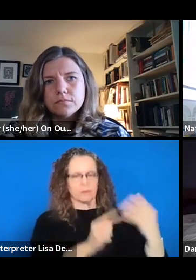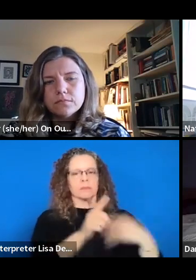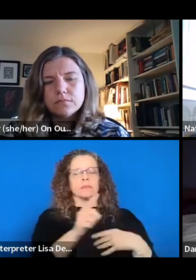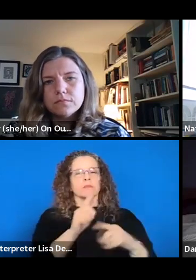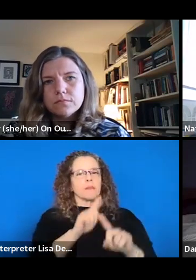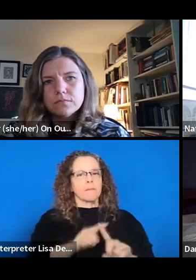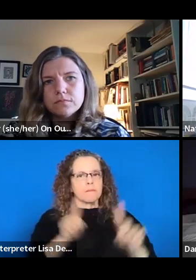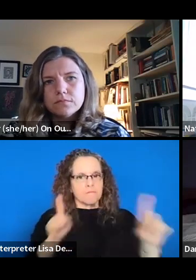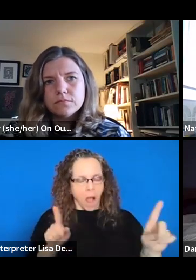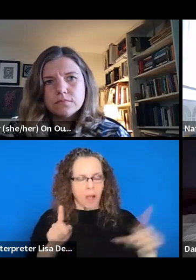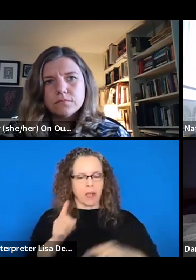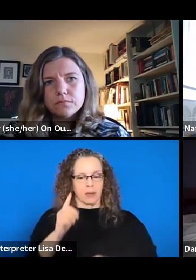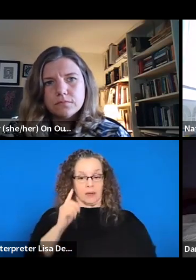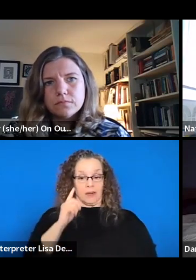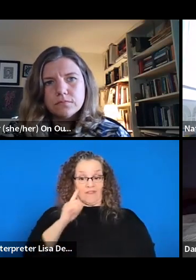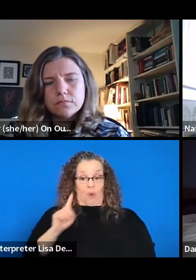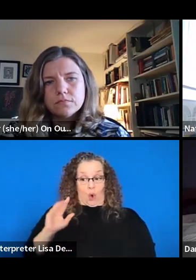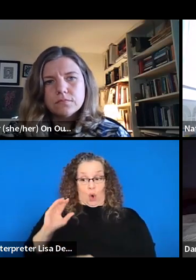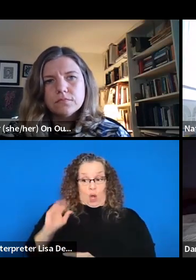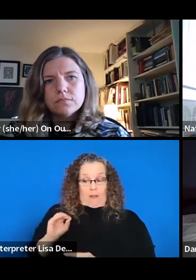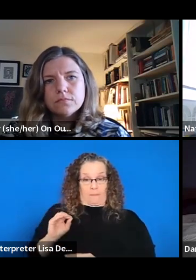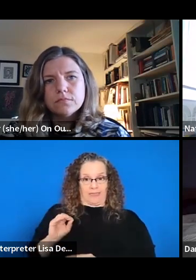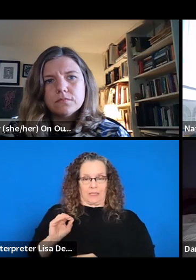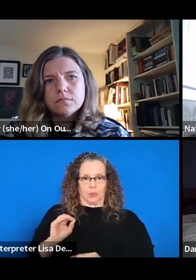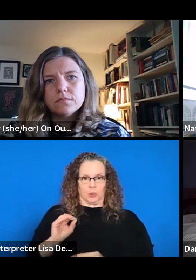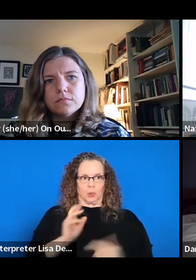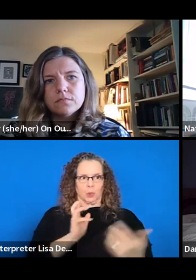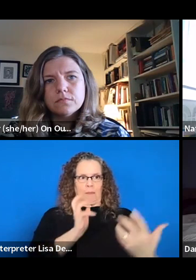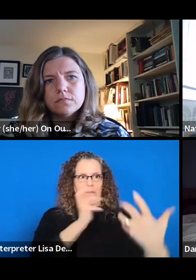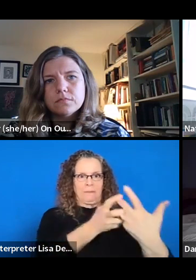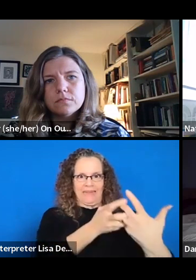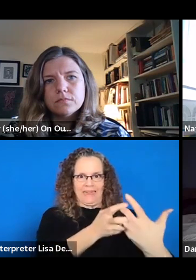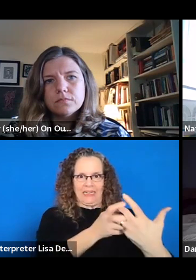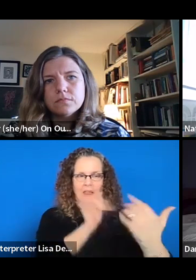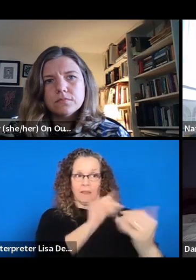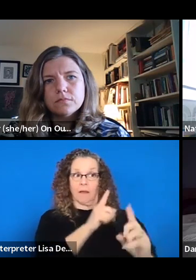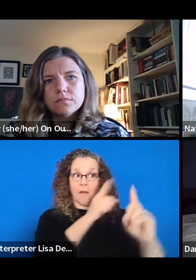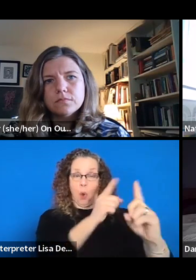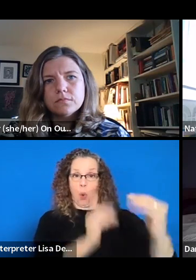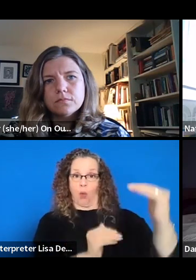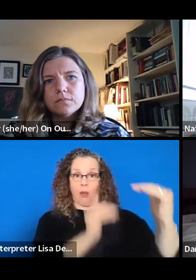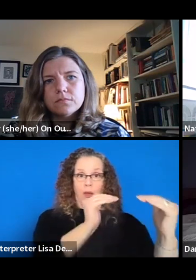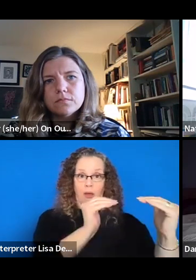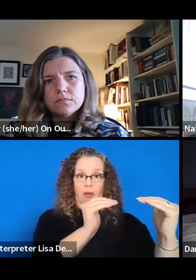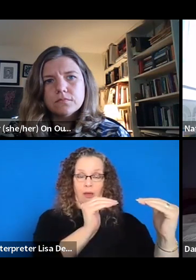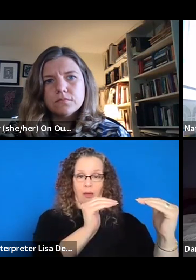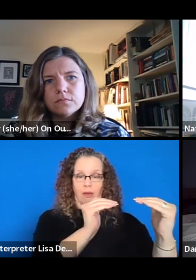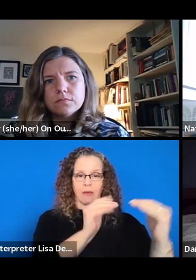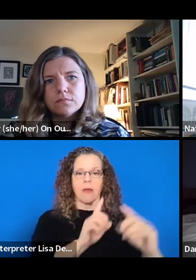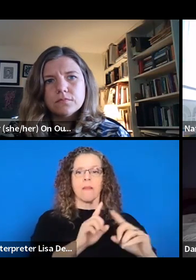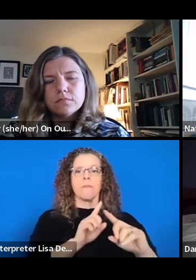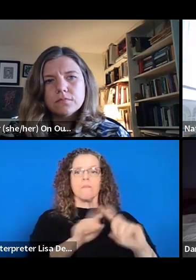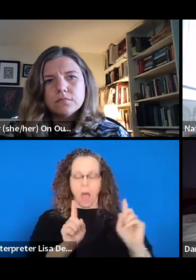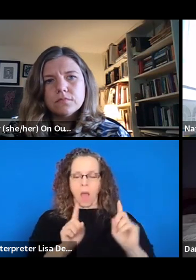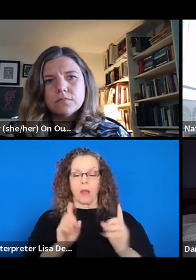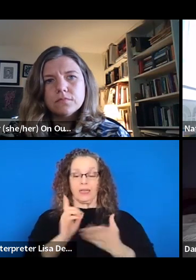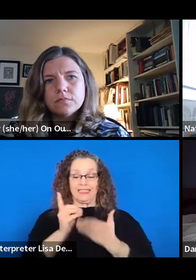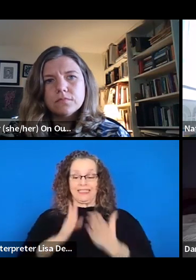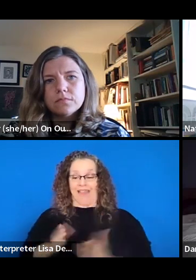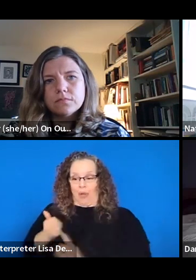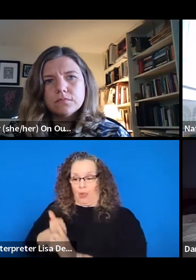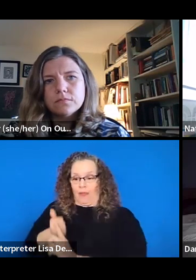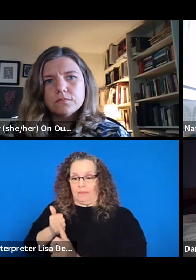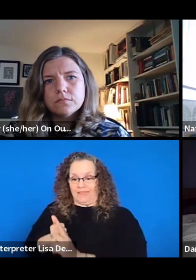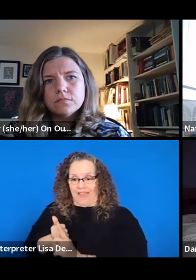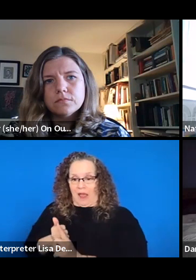organizations to meet that need, they are, they're now experiencing a world where they're going on to projects as a designer. And if they break out their